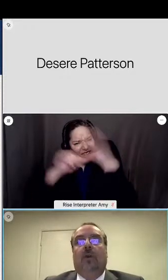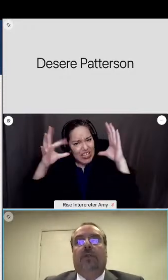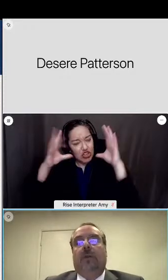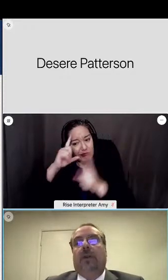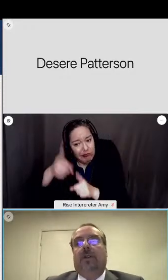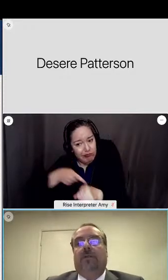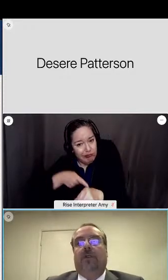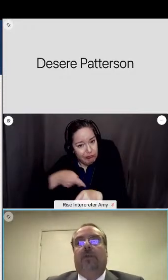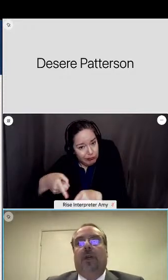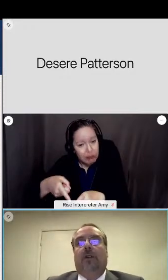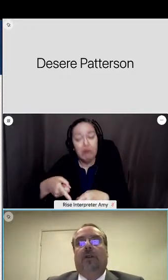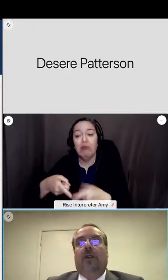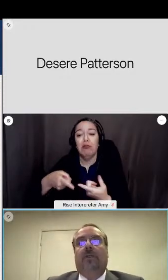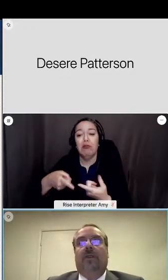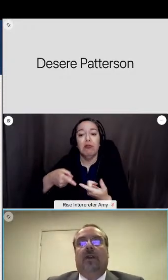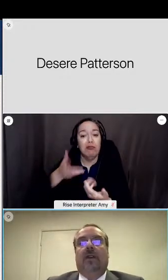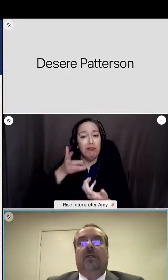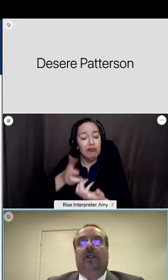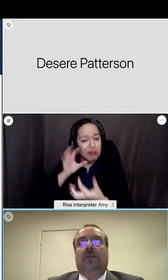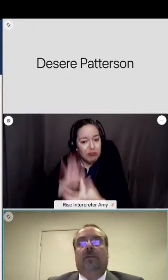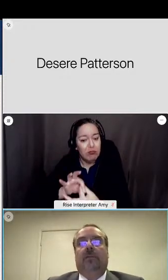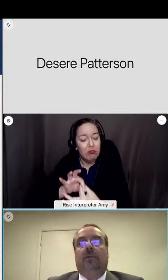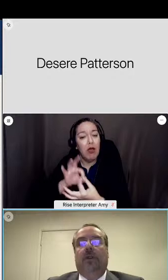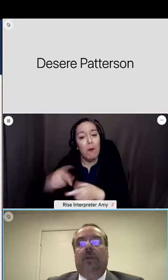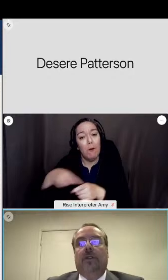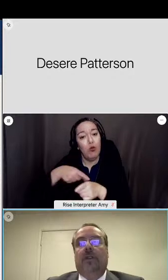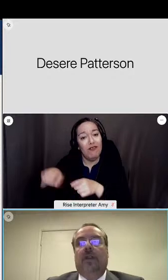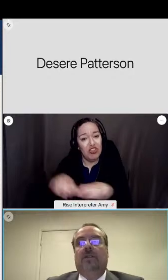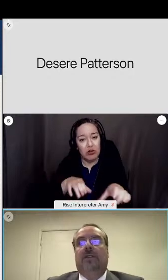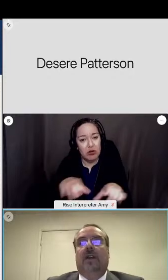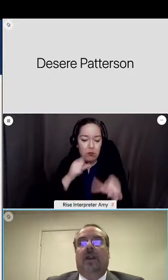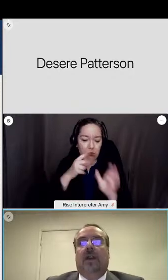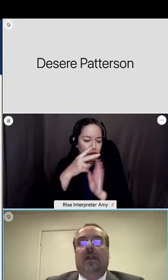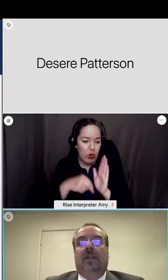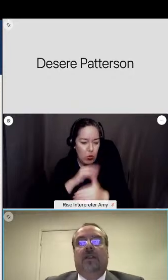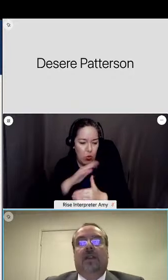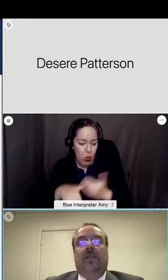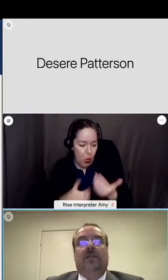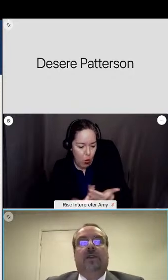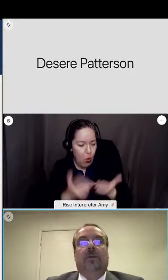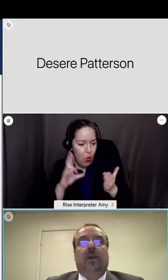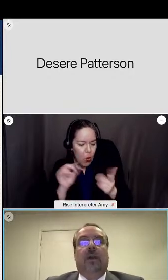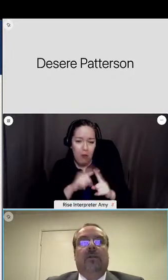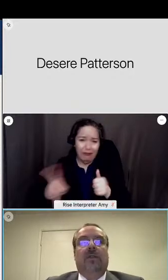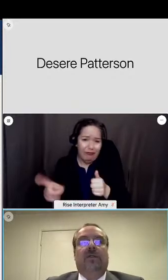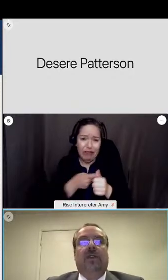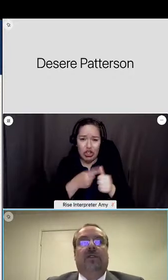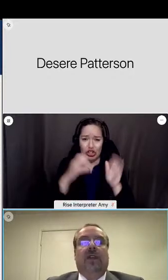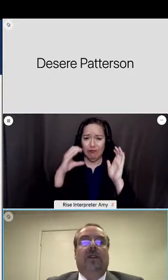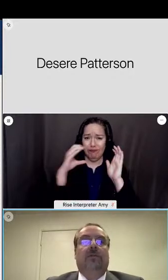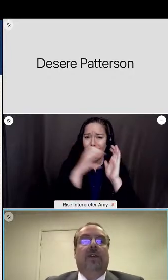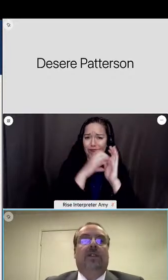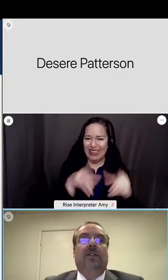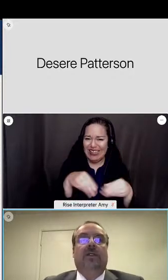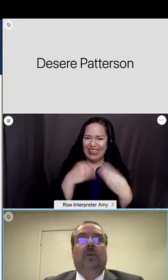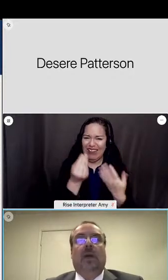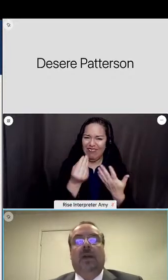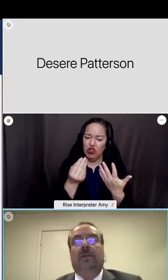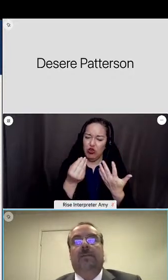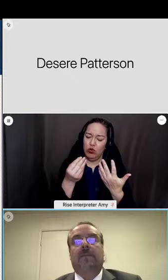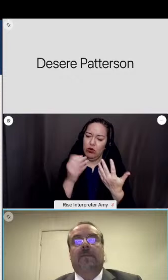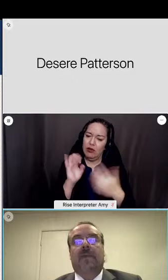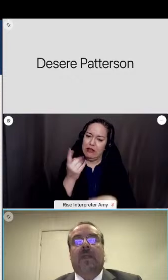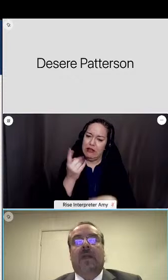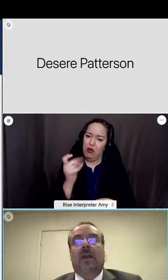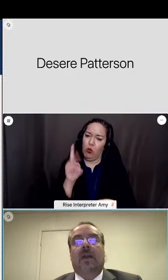won't read the whole thing but the first paragraph of the vision pretty much gives an executive summary of this vision and it reads in this